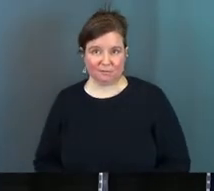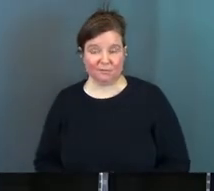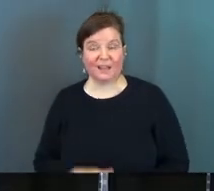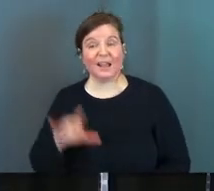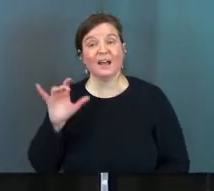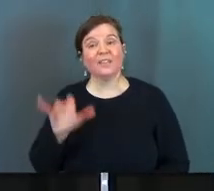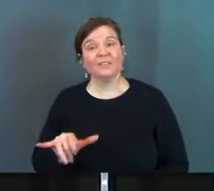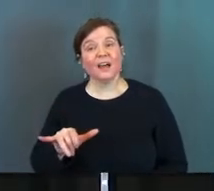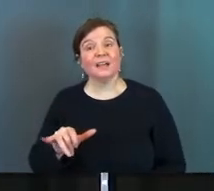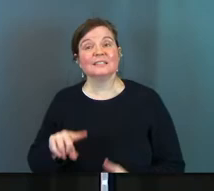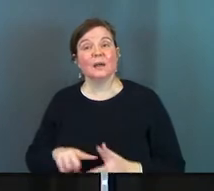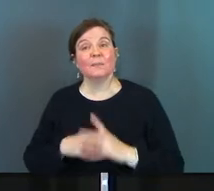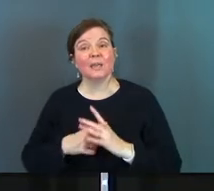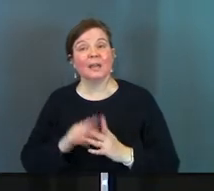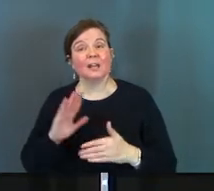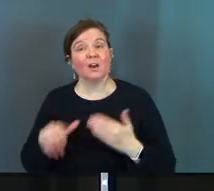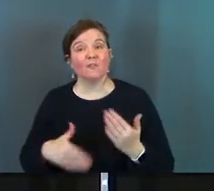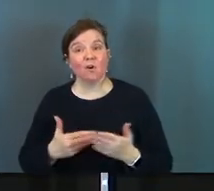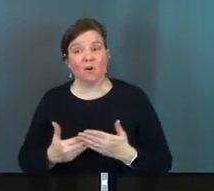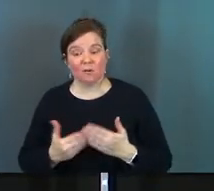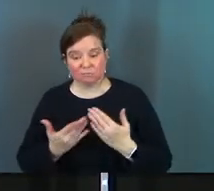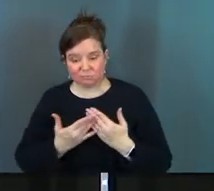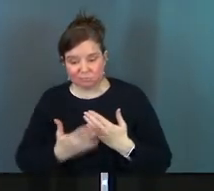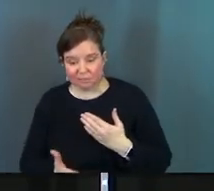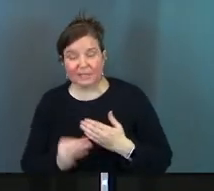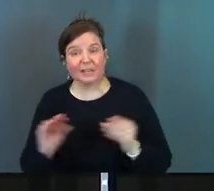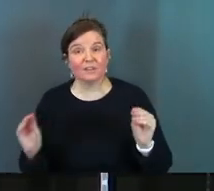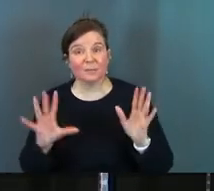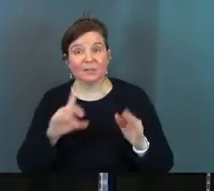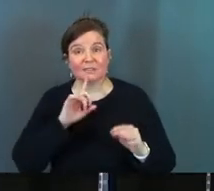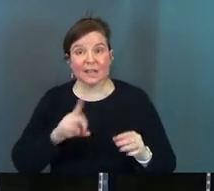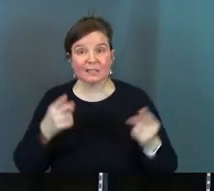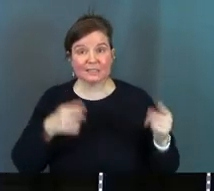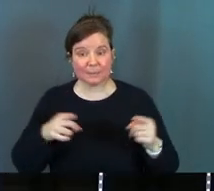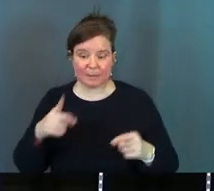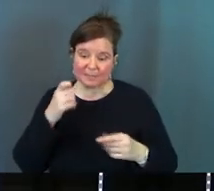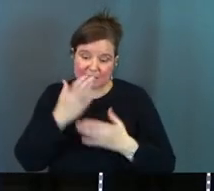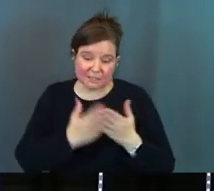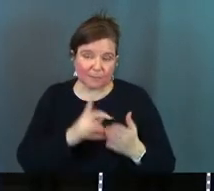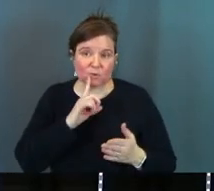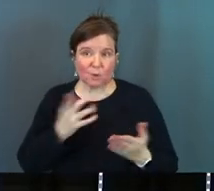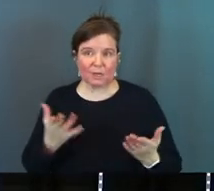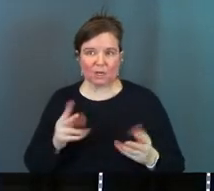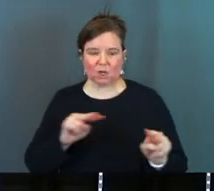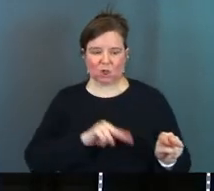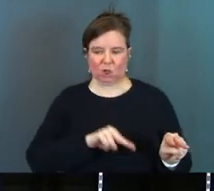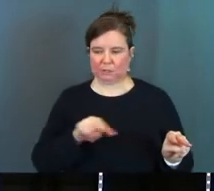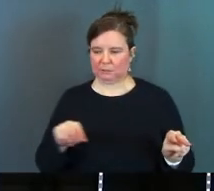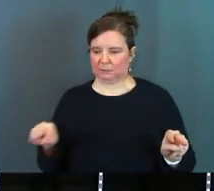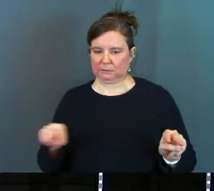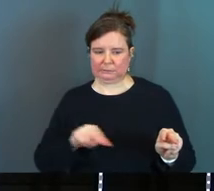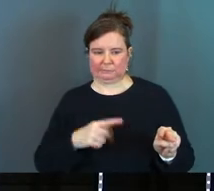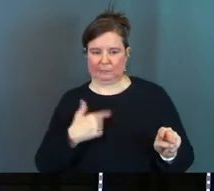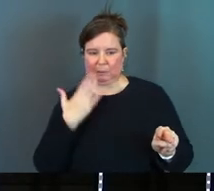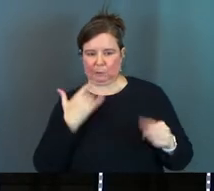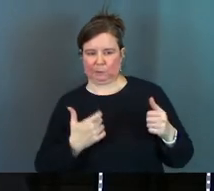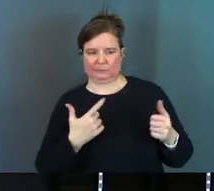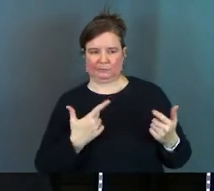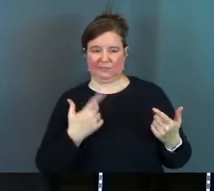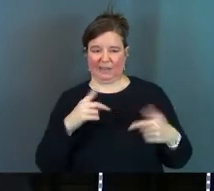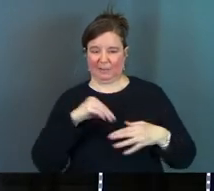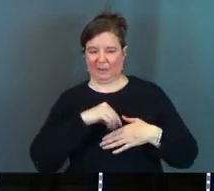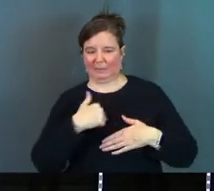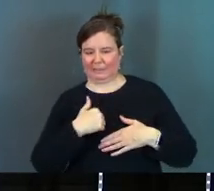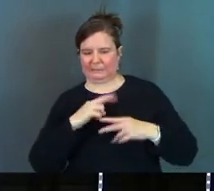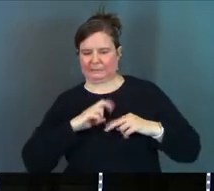and that's that's the beginning of all of it and if the miracle has actually taken place because some of you guys are up here looking at these chairs and you're like I don't know if the miracle has